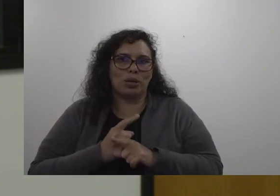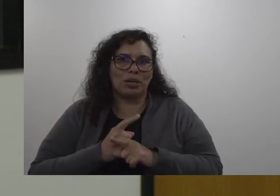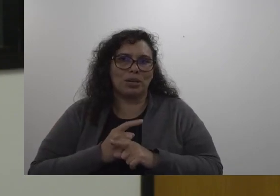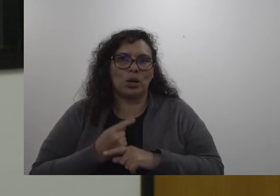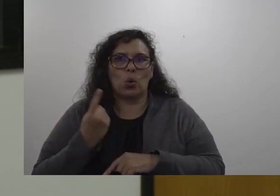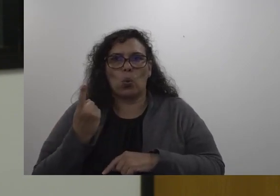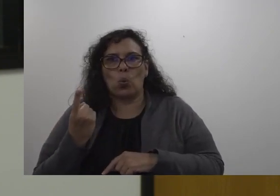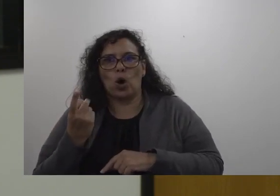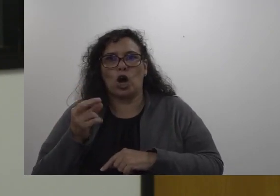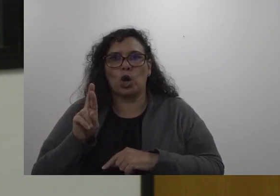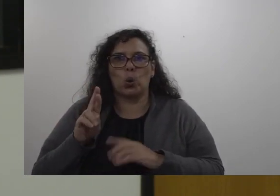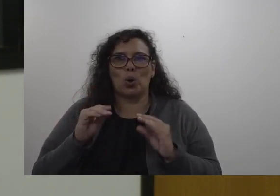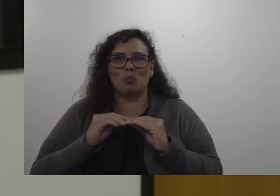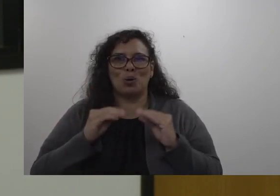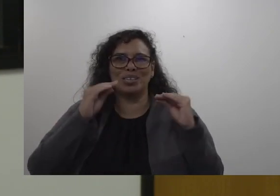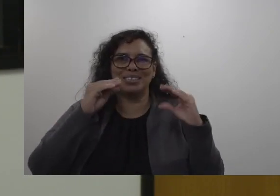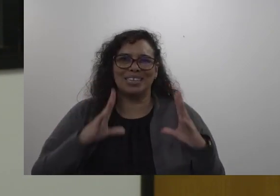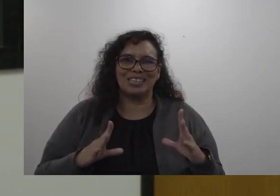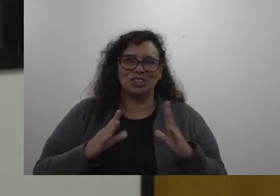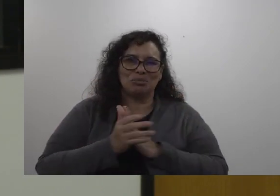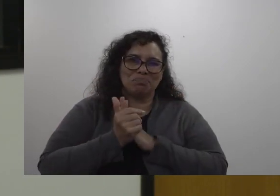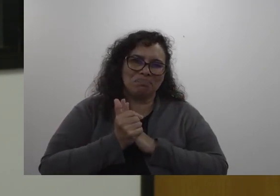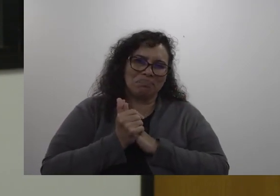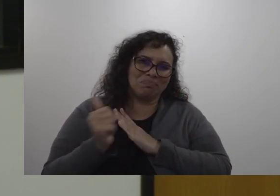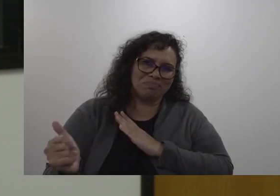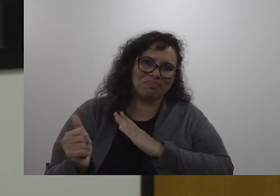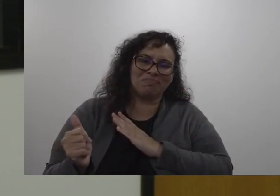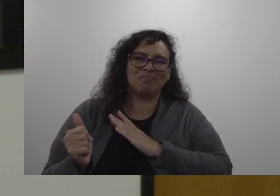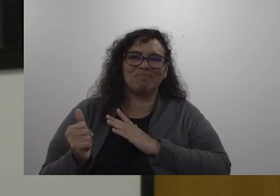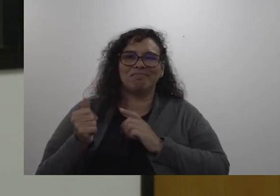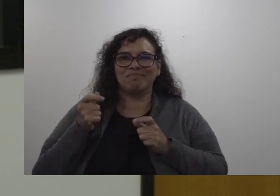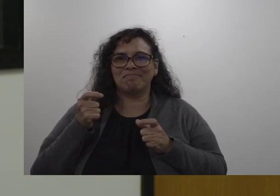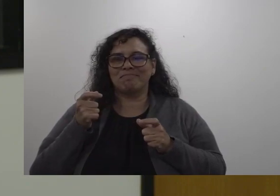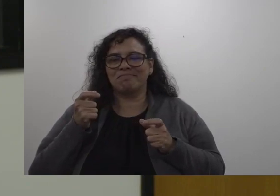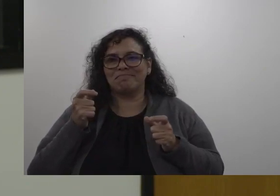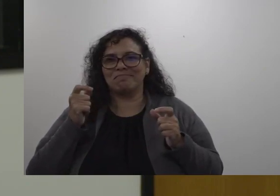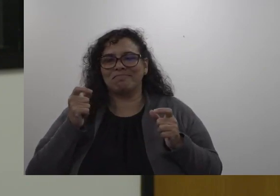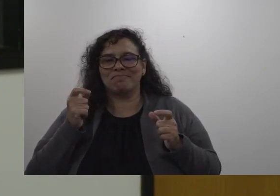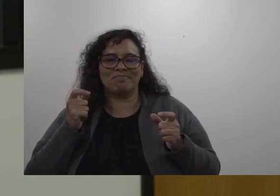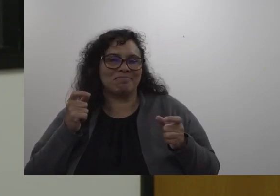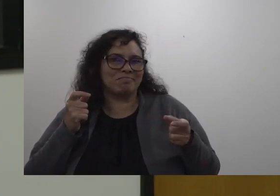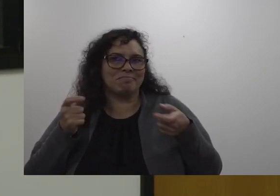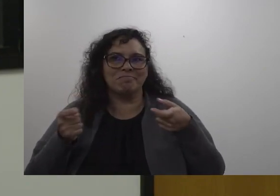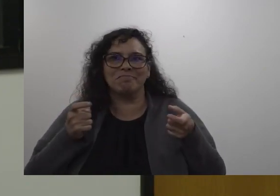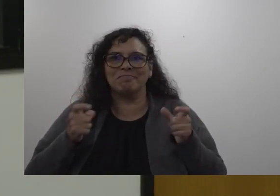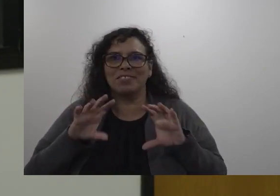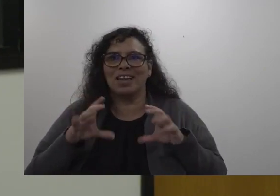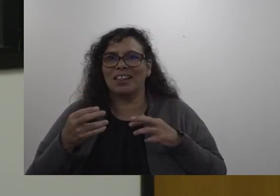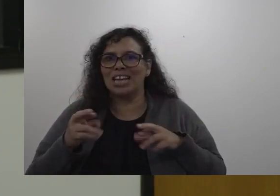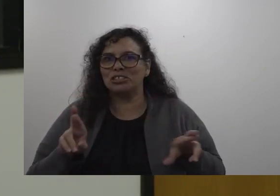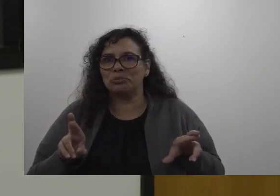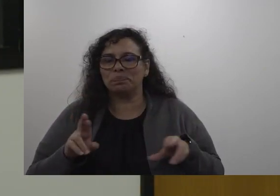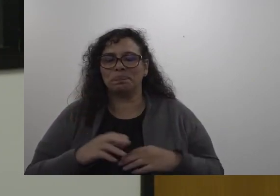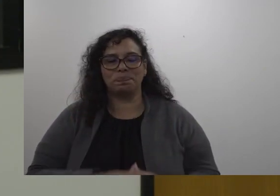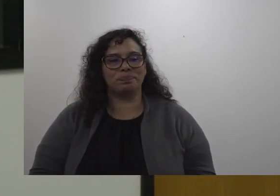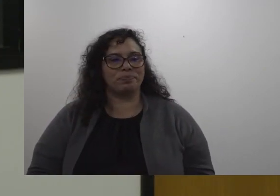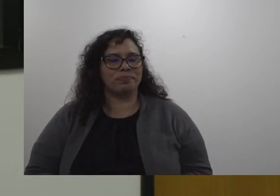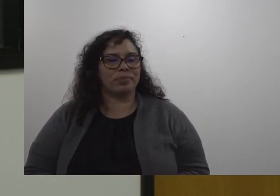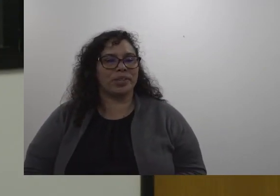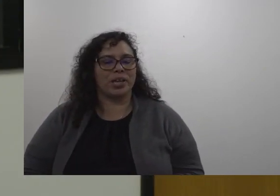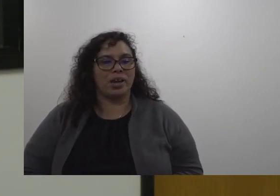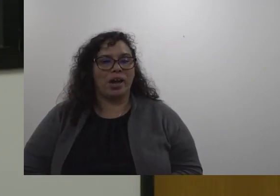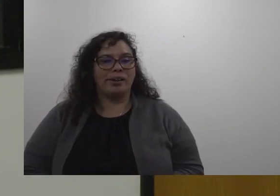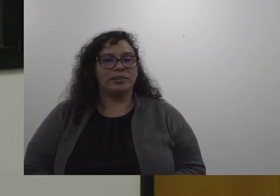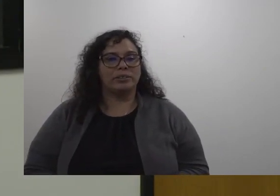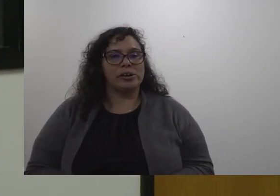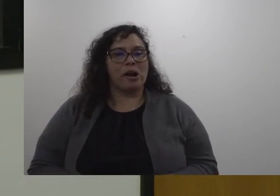and support staff who is who is surrounding that classroom with what a family or what a student might need and so